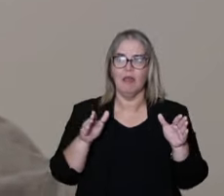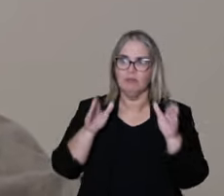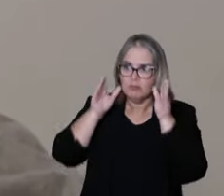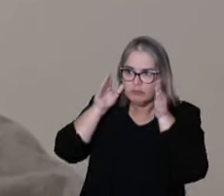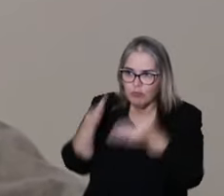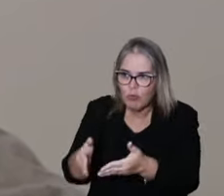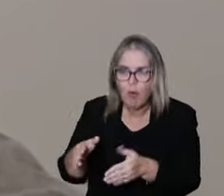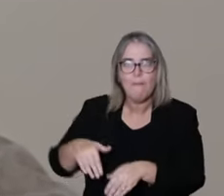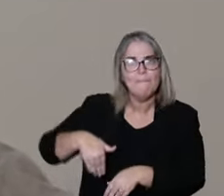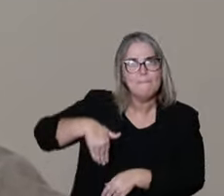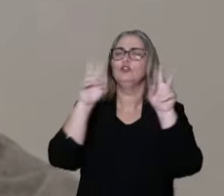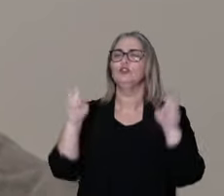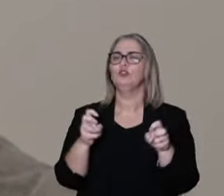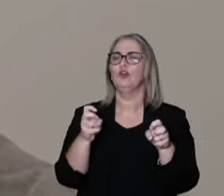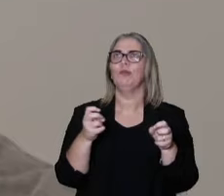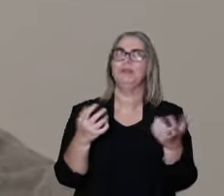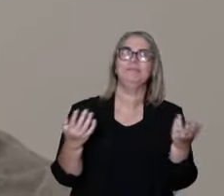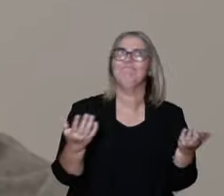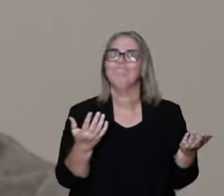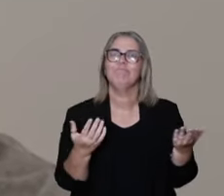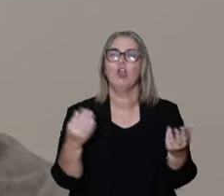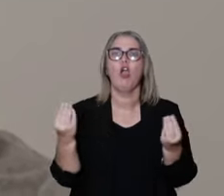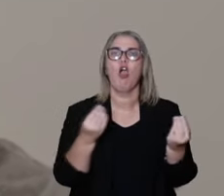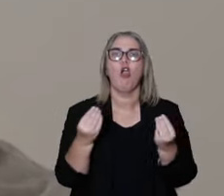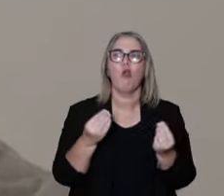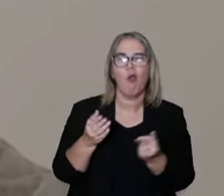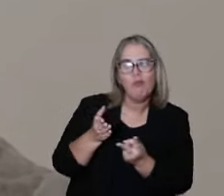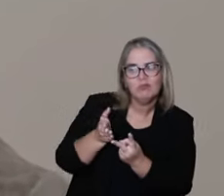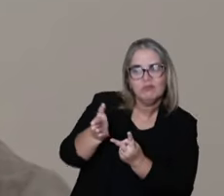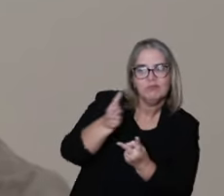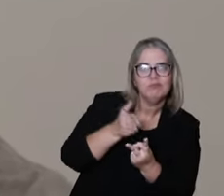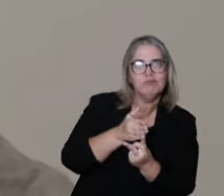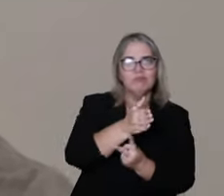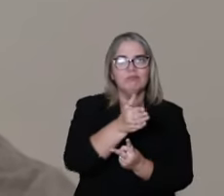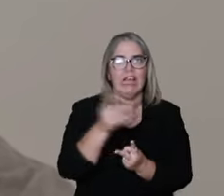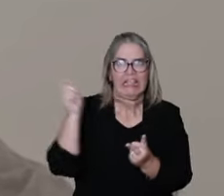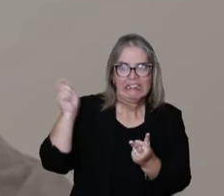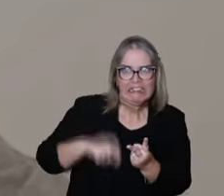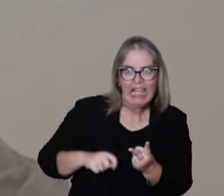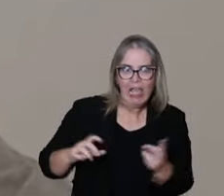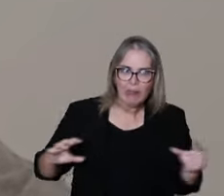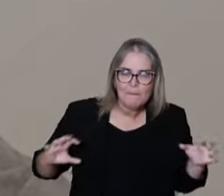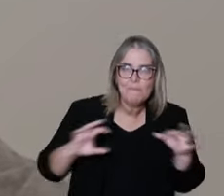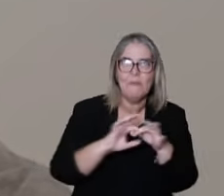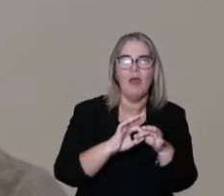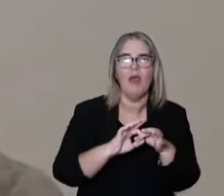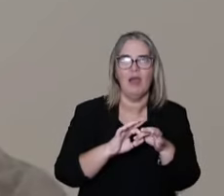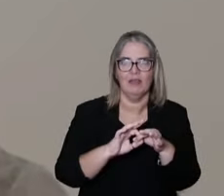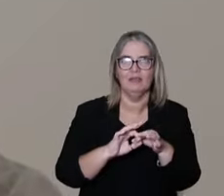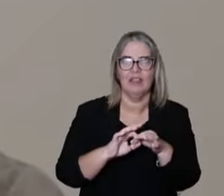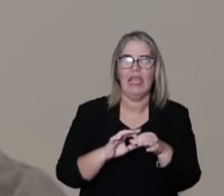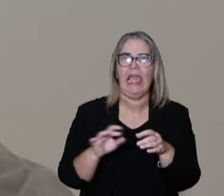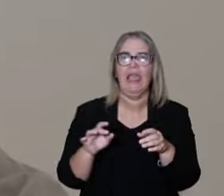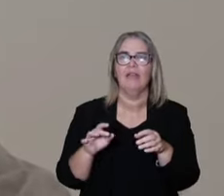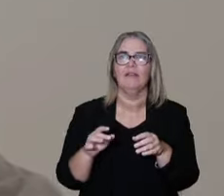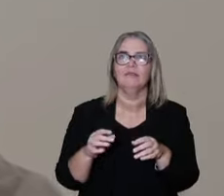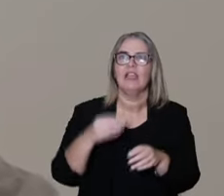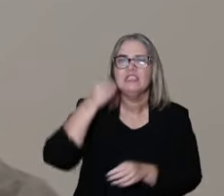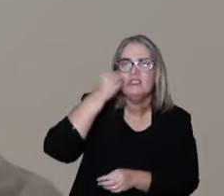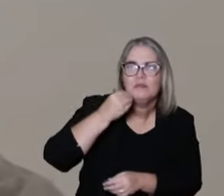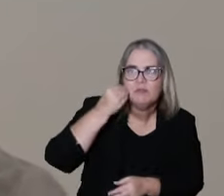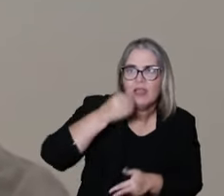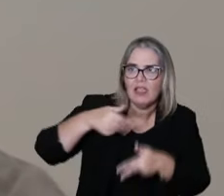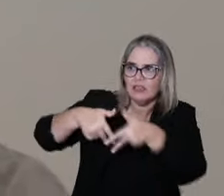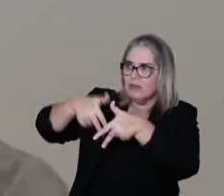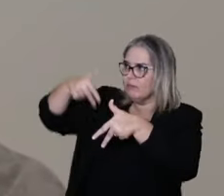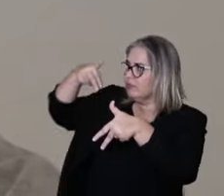can unfold this into? And how can we have this bridge between the contemporary science with this ancestral